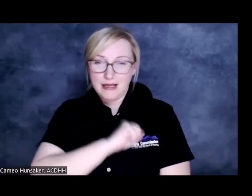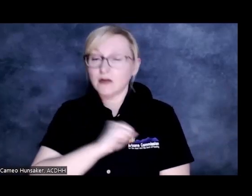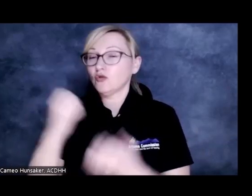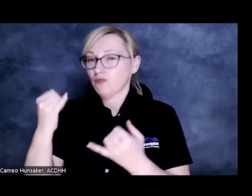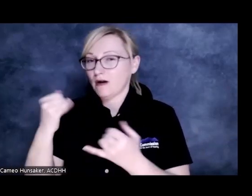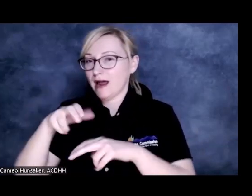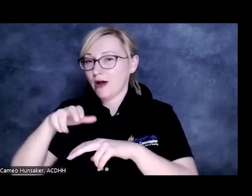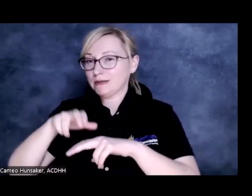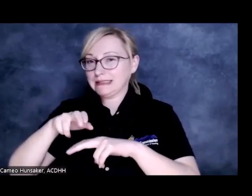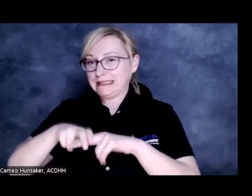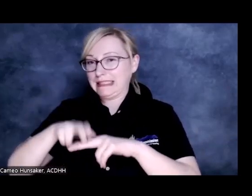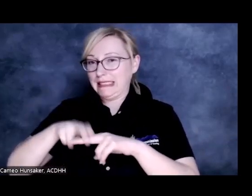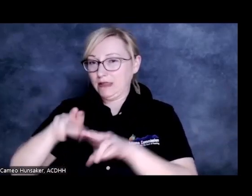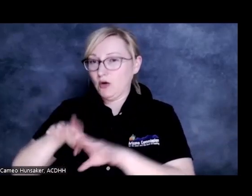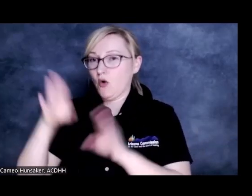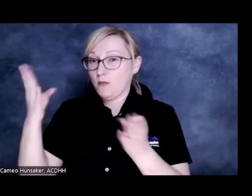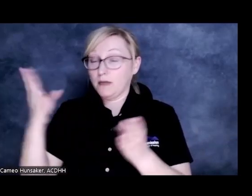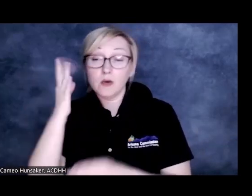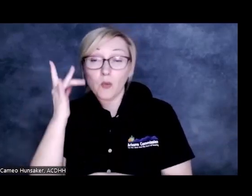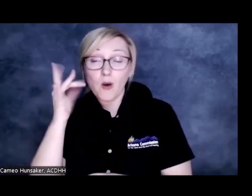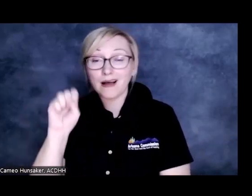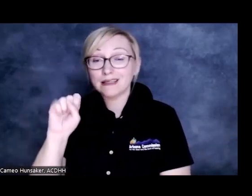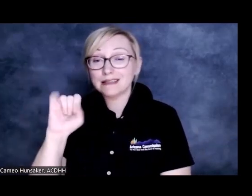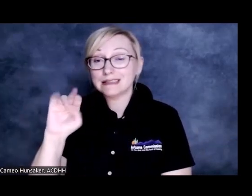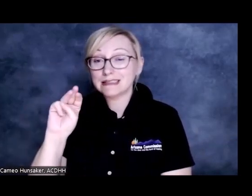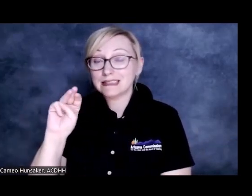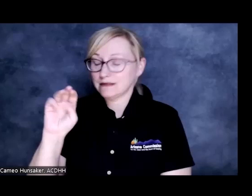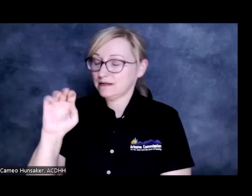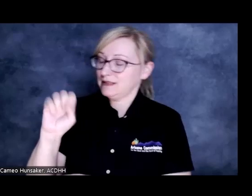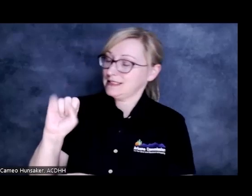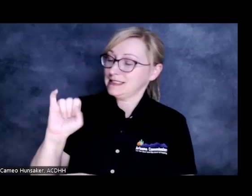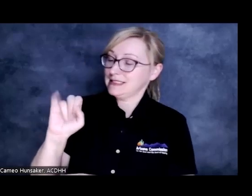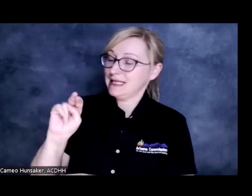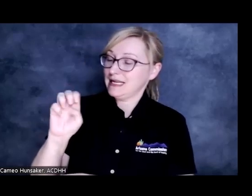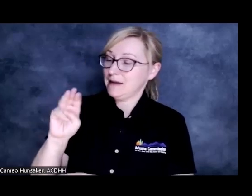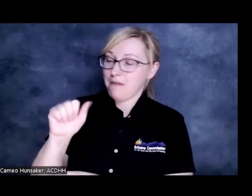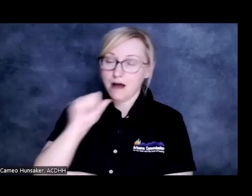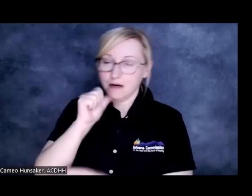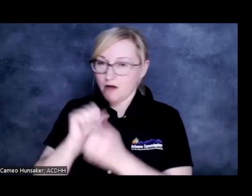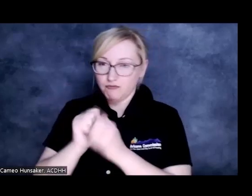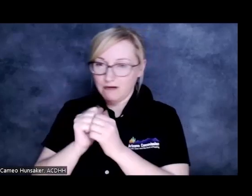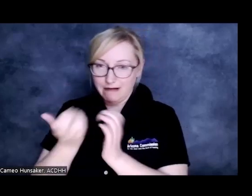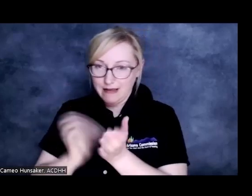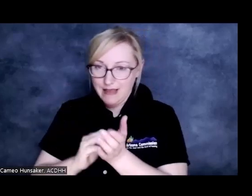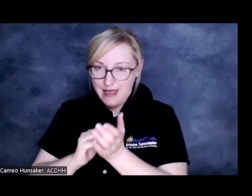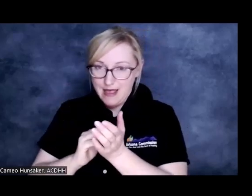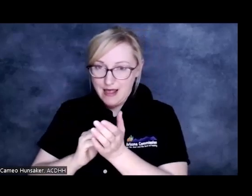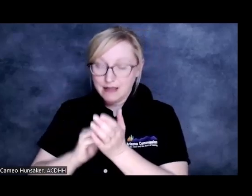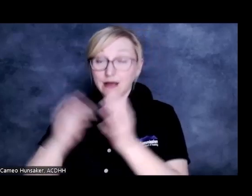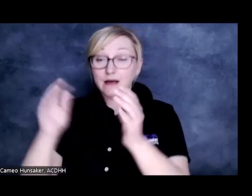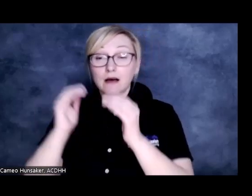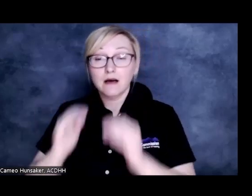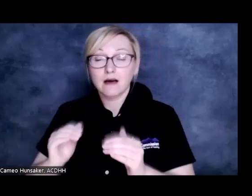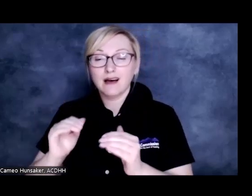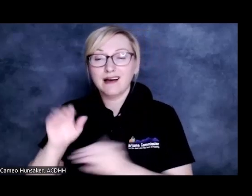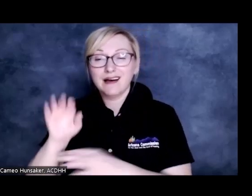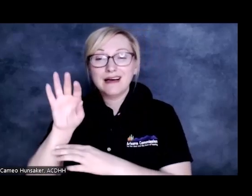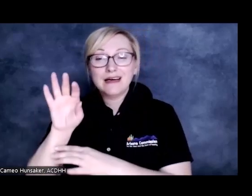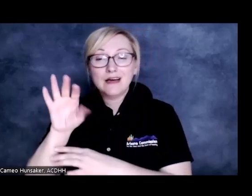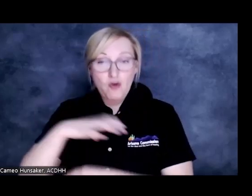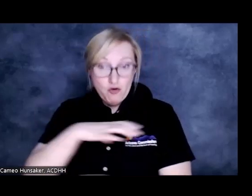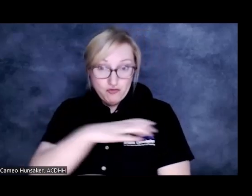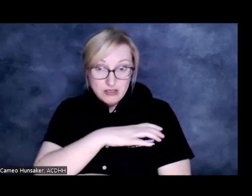current Senator Kyrsten Sinema is not running again. So we have the U.S. Senate and then we have all of our nine congressional districts.